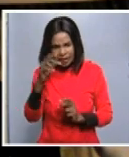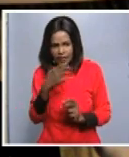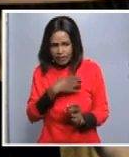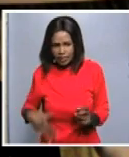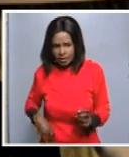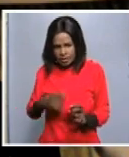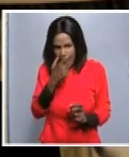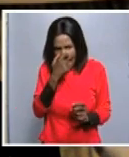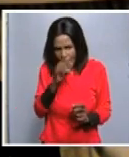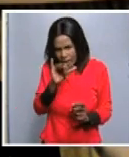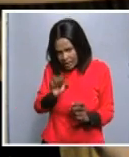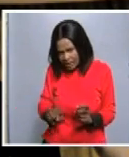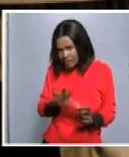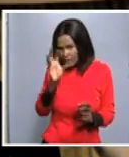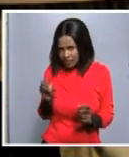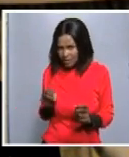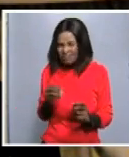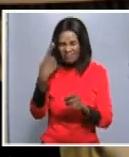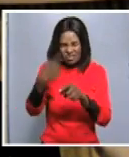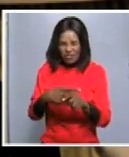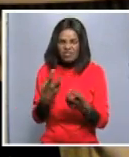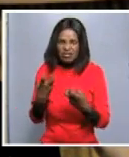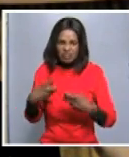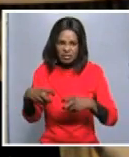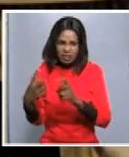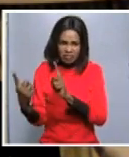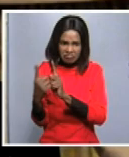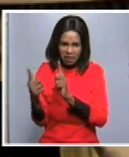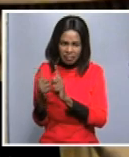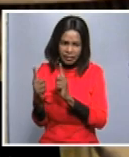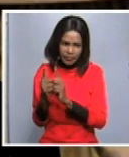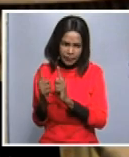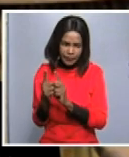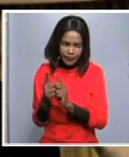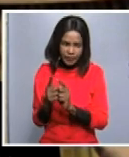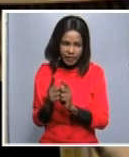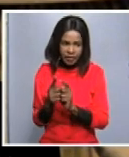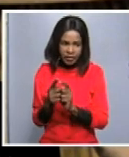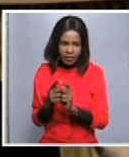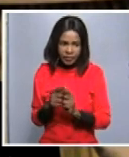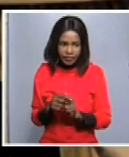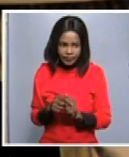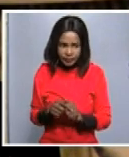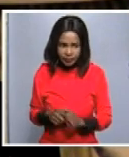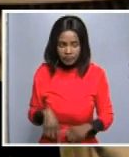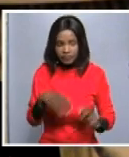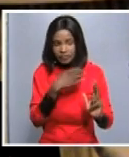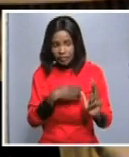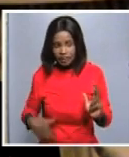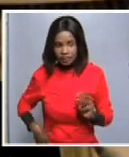in which south africa and namibia participate our heads of states have a bilateral meeting